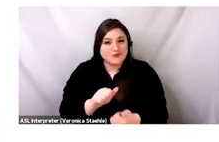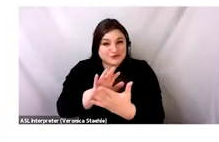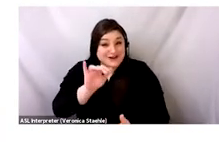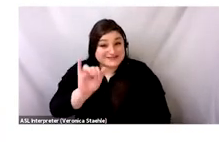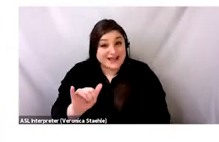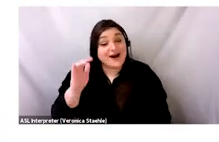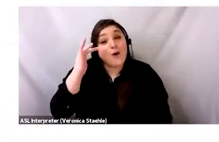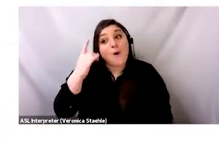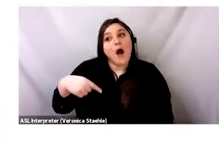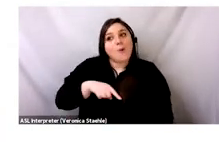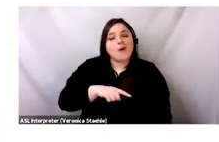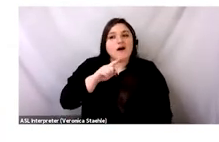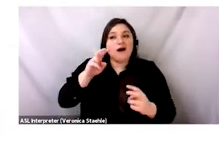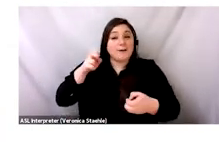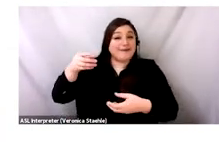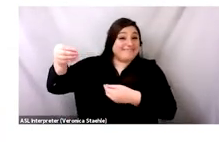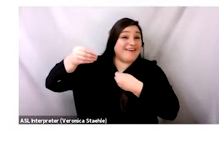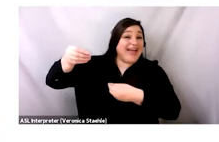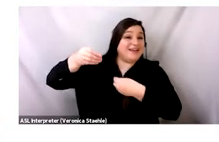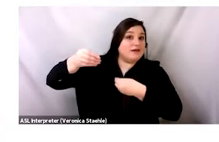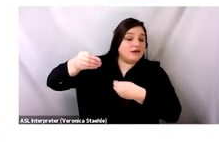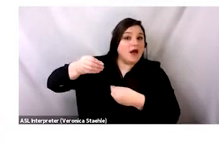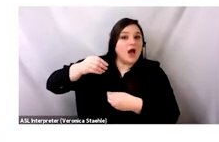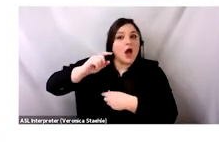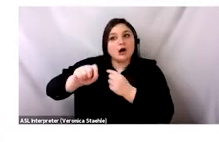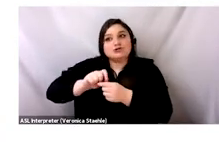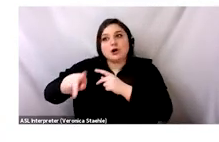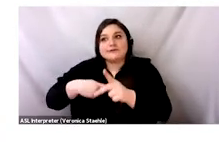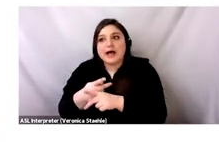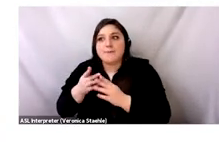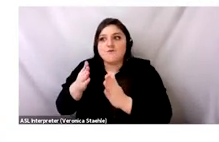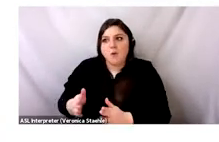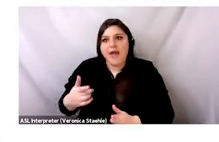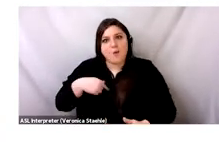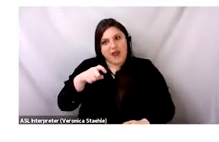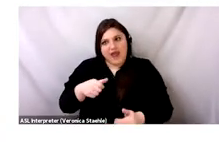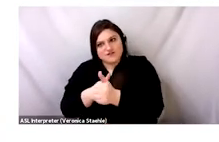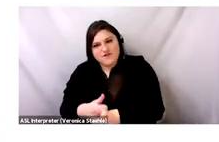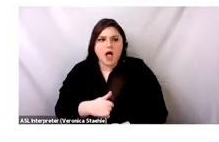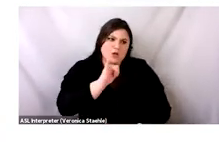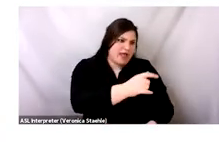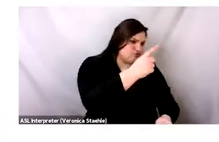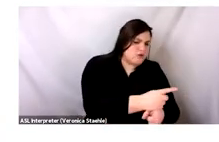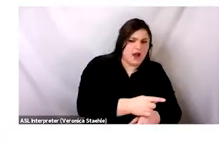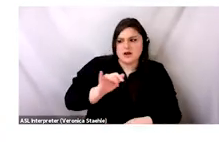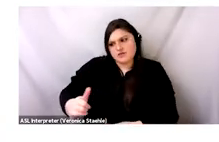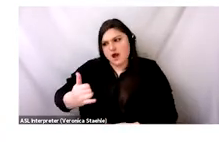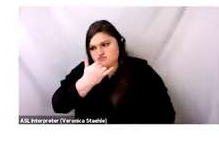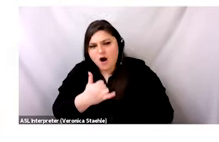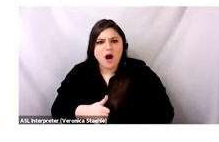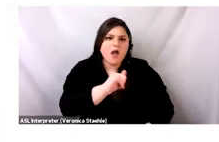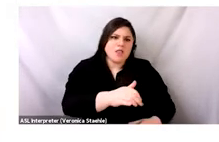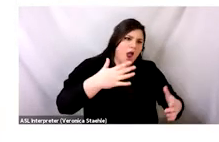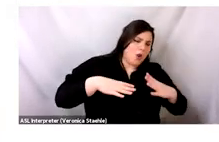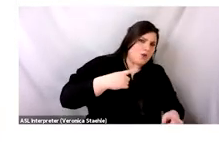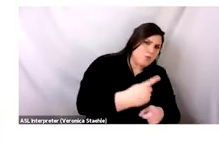also address that it's, we're constantly being fed a certain way of dressing and constantly being fed a certain way of what is